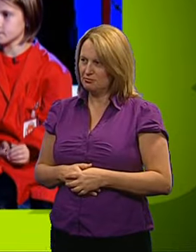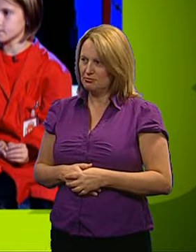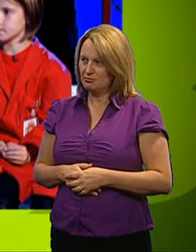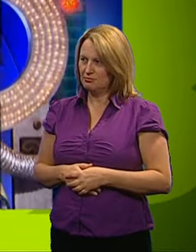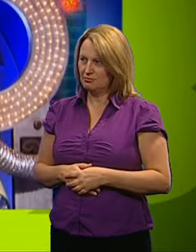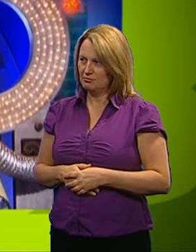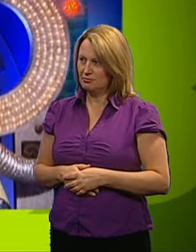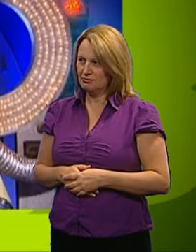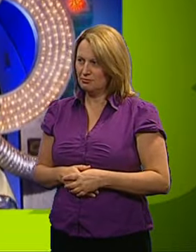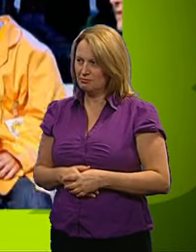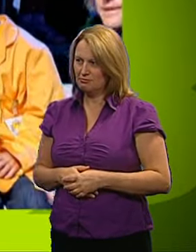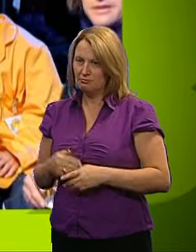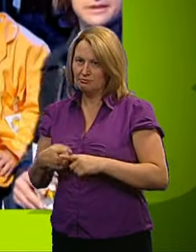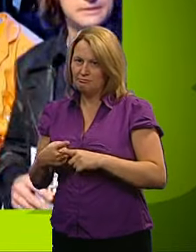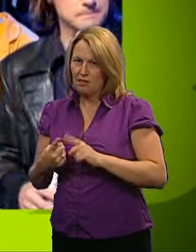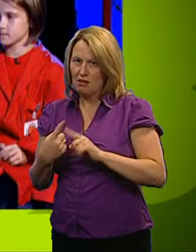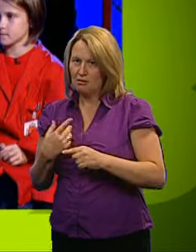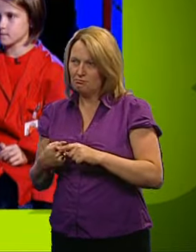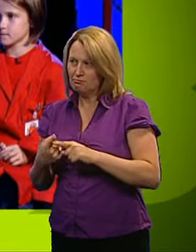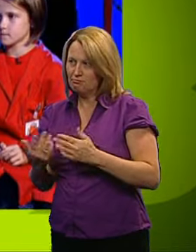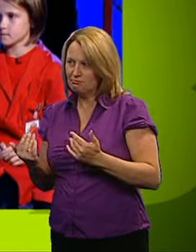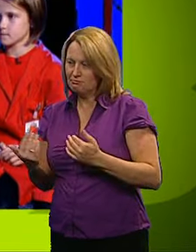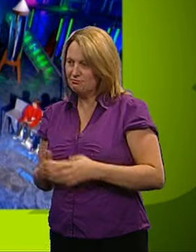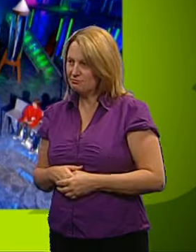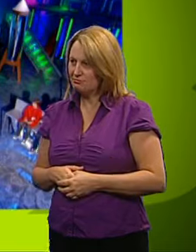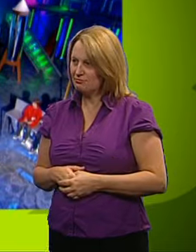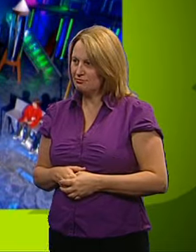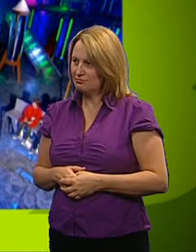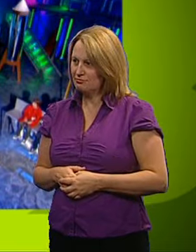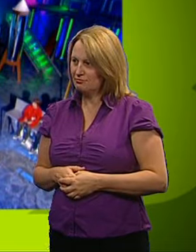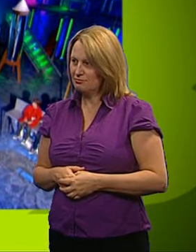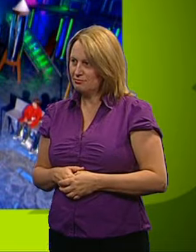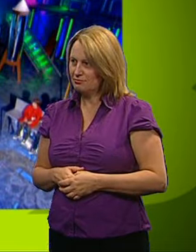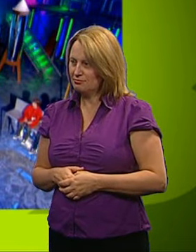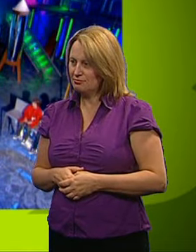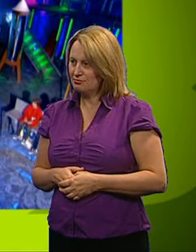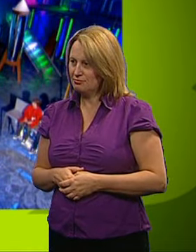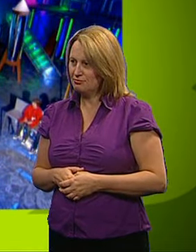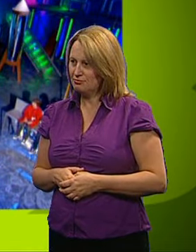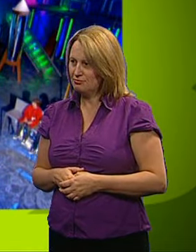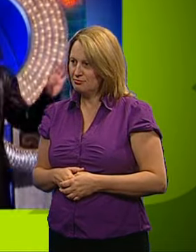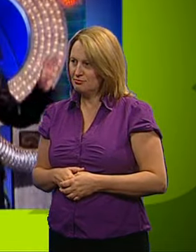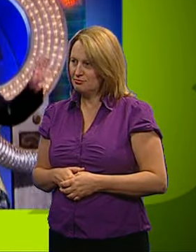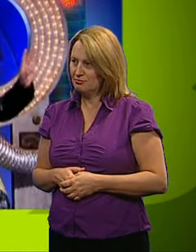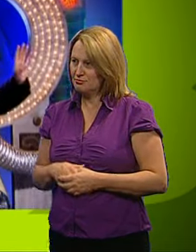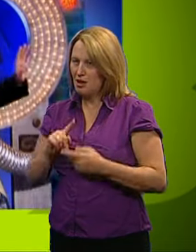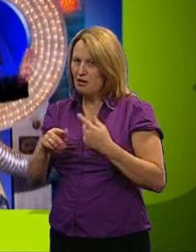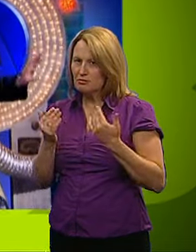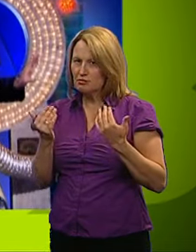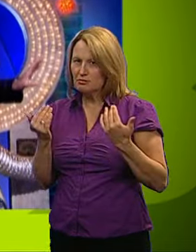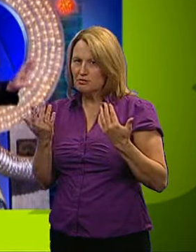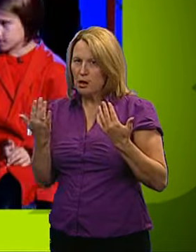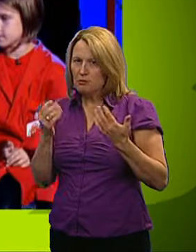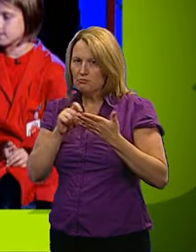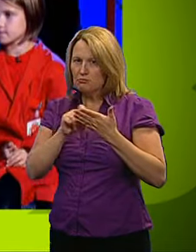Five, three, two, one. Time's up. OK, I do need answers. Have both teams written down an answer?